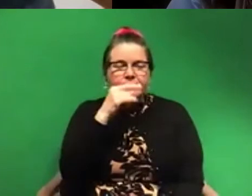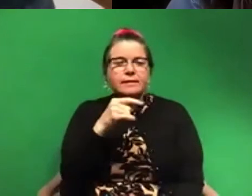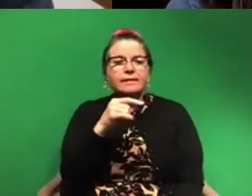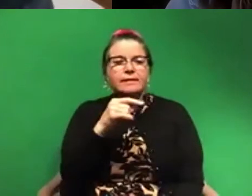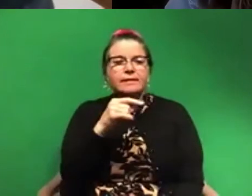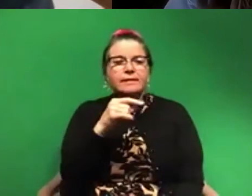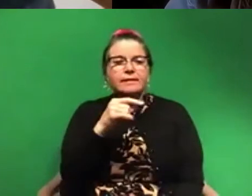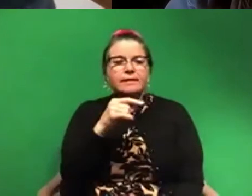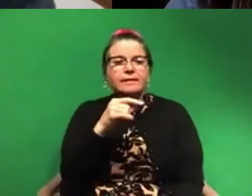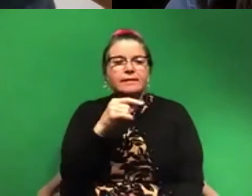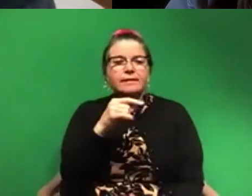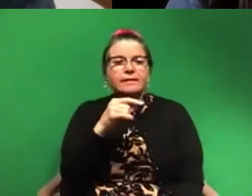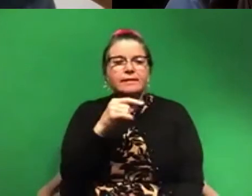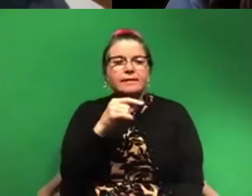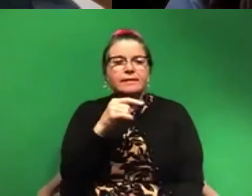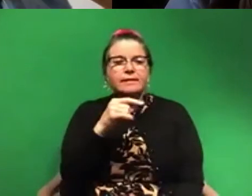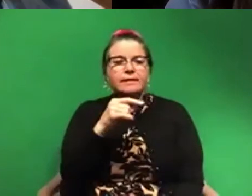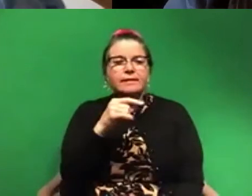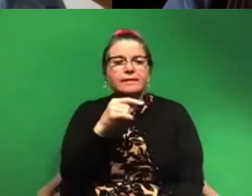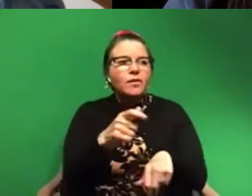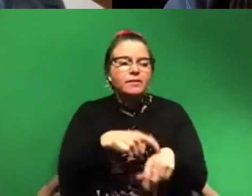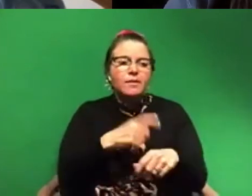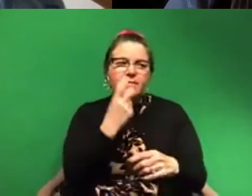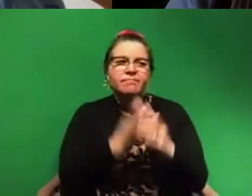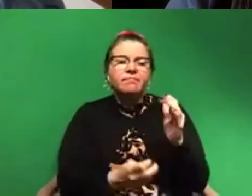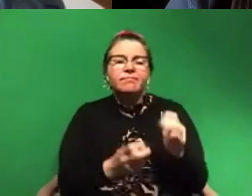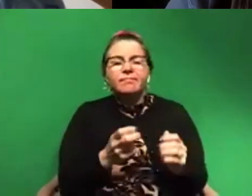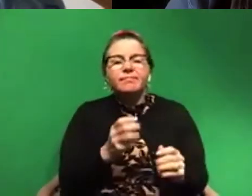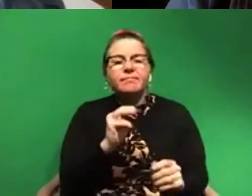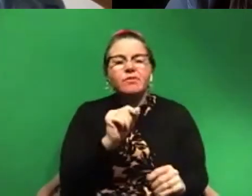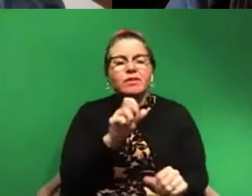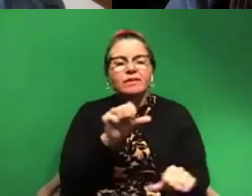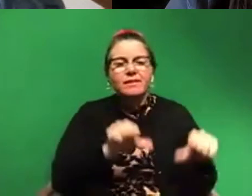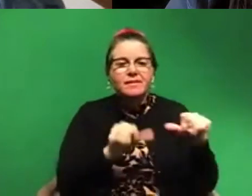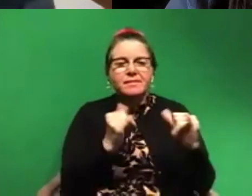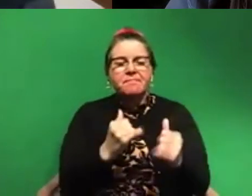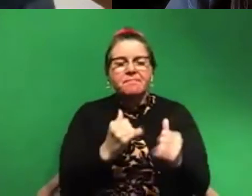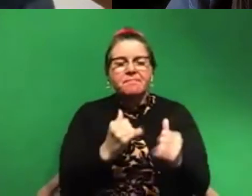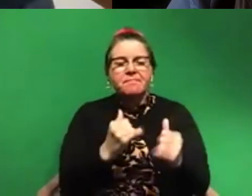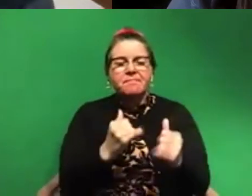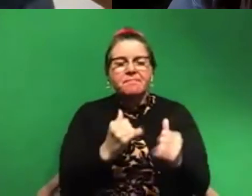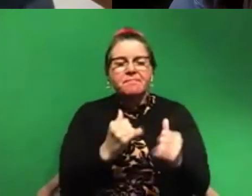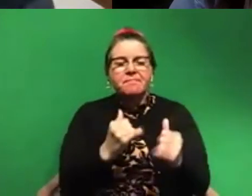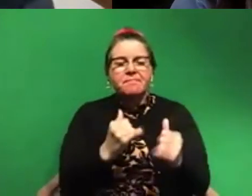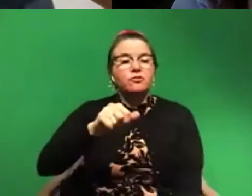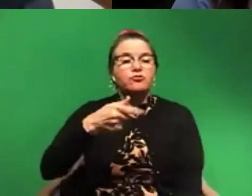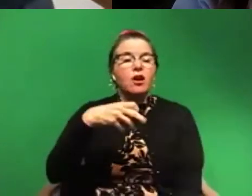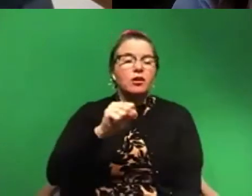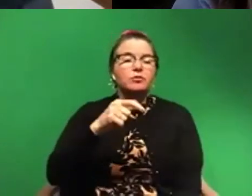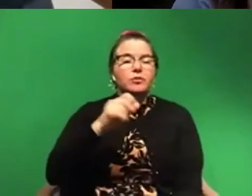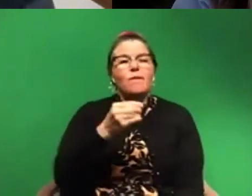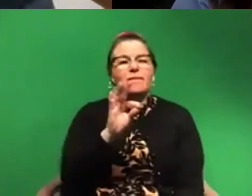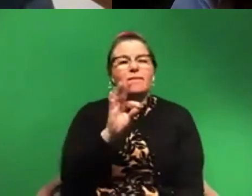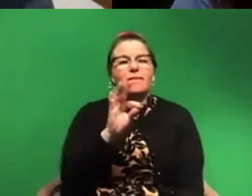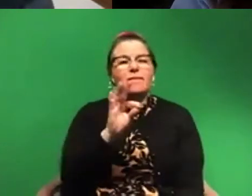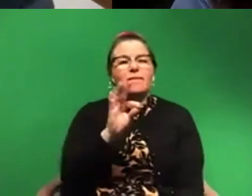science too. So, the Jacques Cousteau of the nineties anyway. Um, let's see. So what's the biggest threat to marine life